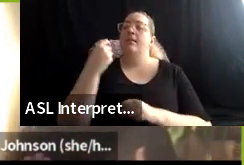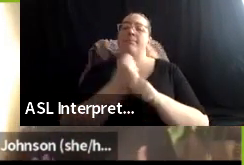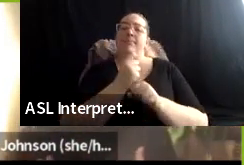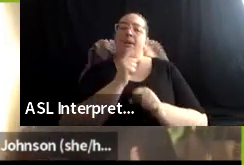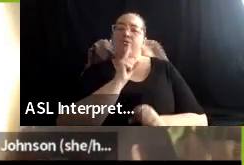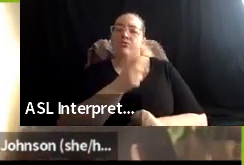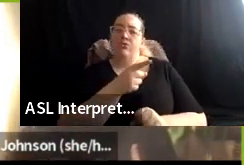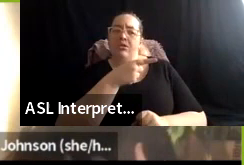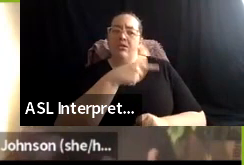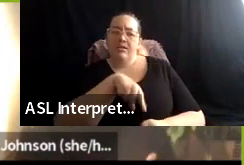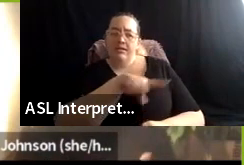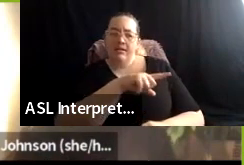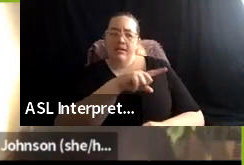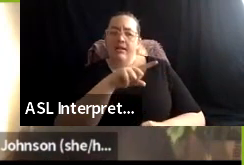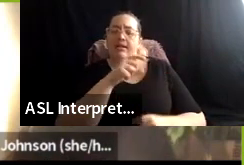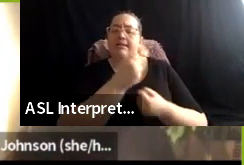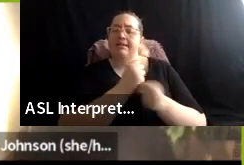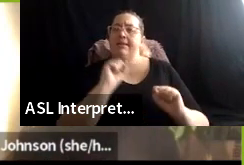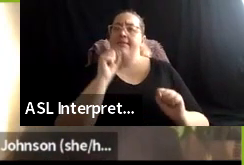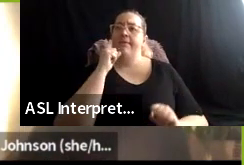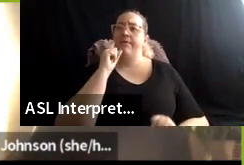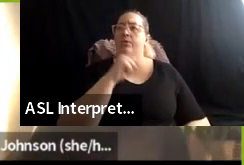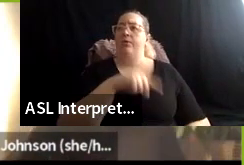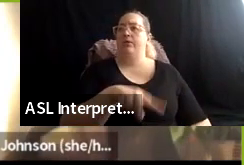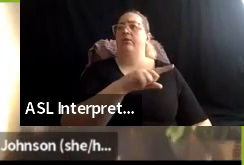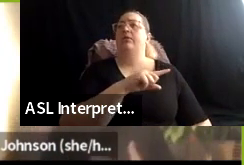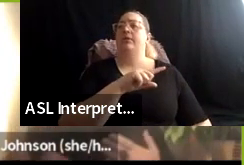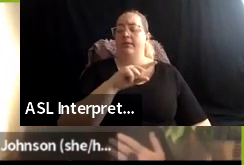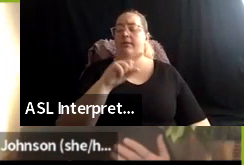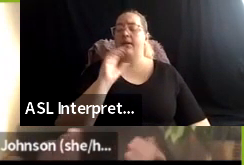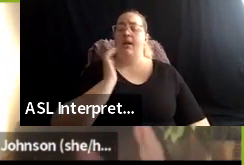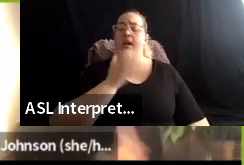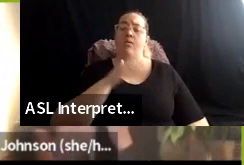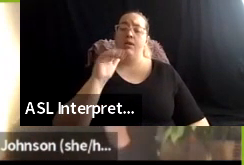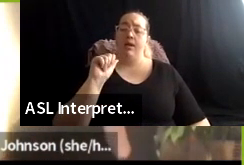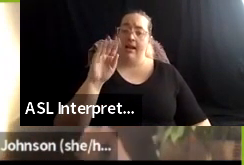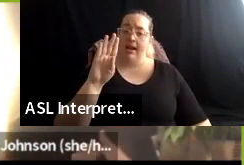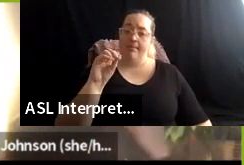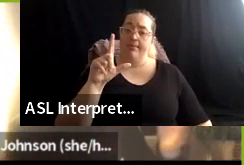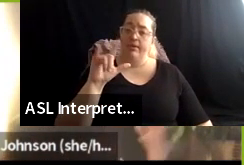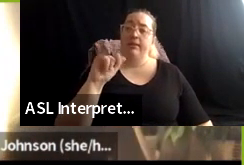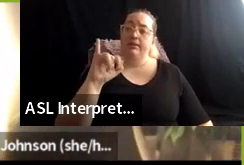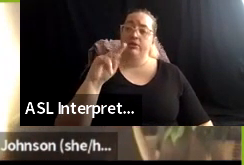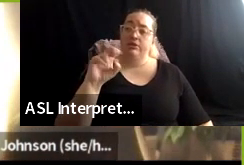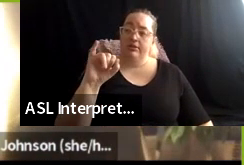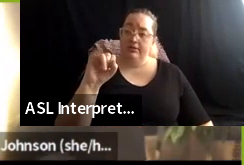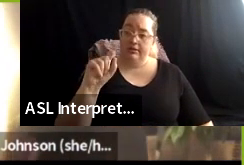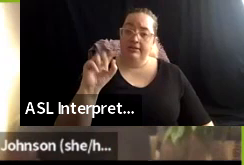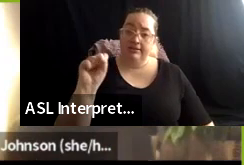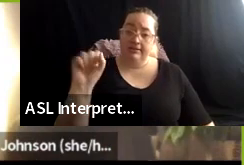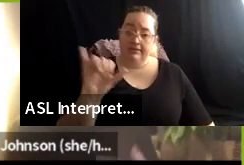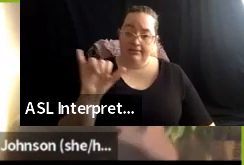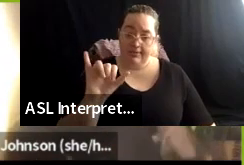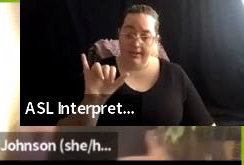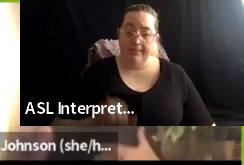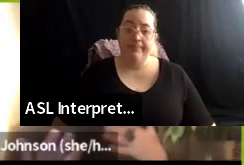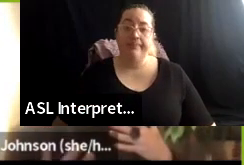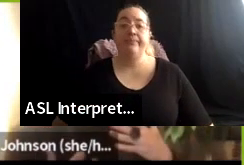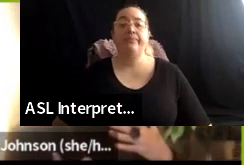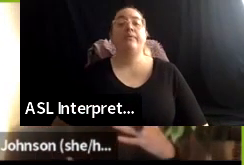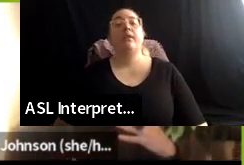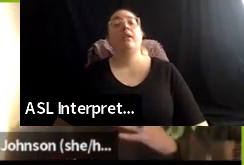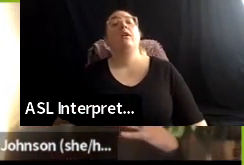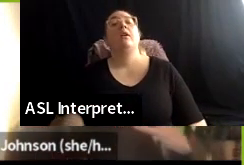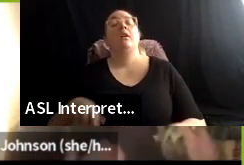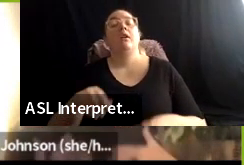and the abolitionist values, um, that we're bringing as well, um, and this is, uh, as, as, Vanessa and Felicia have